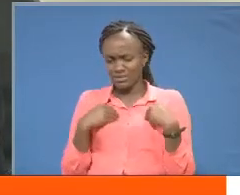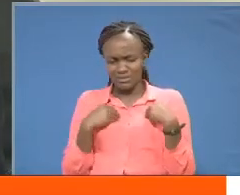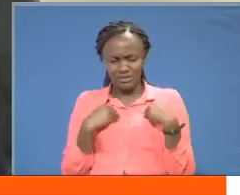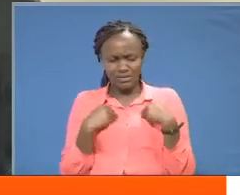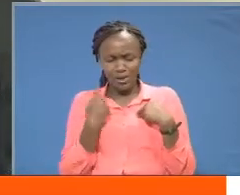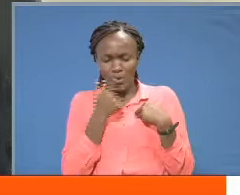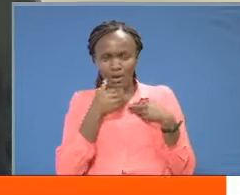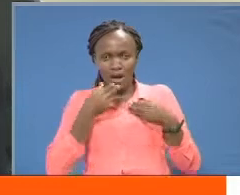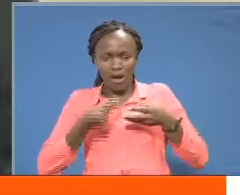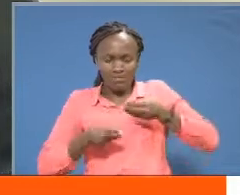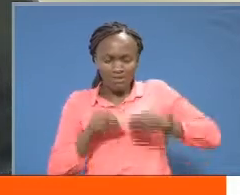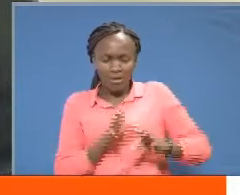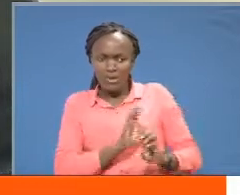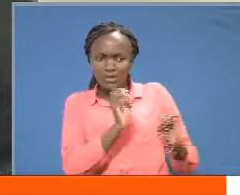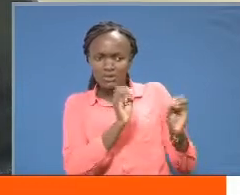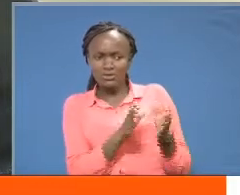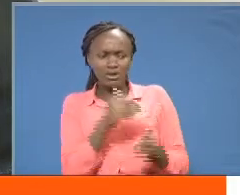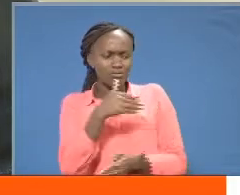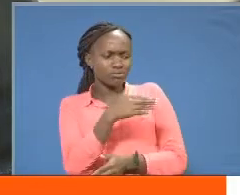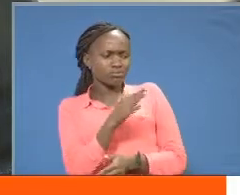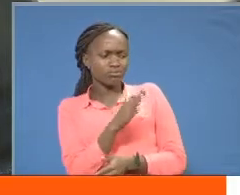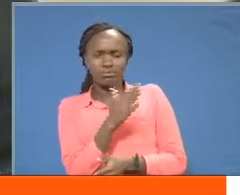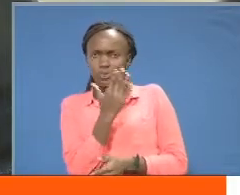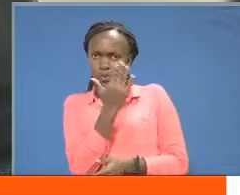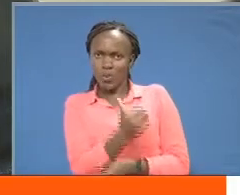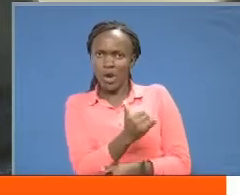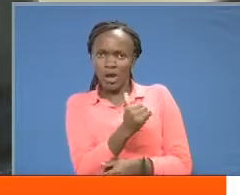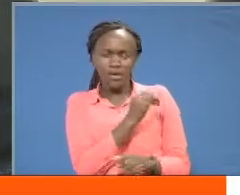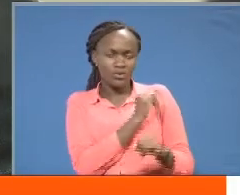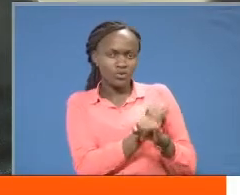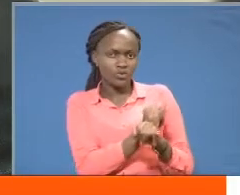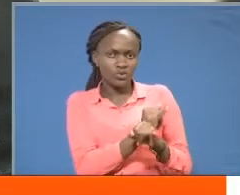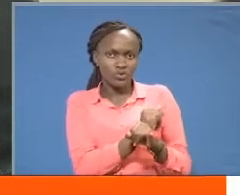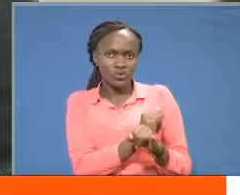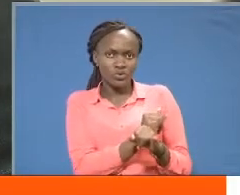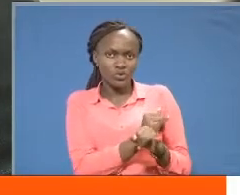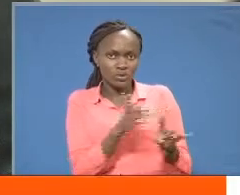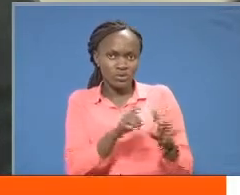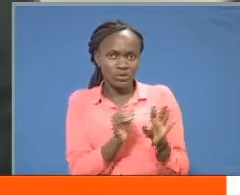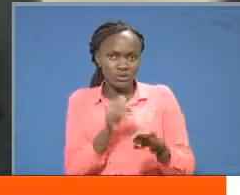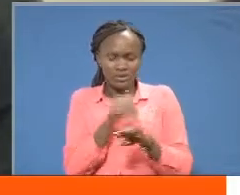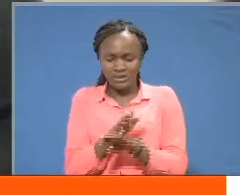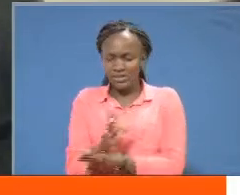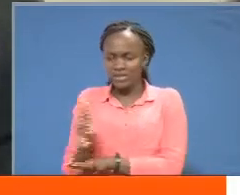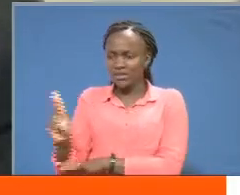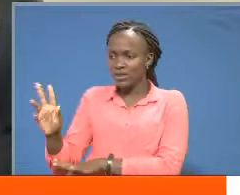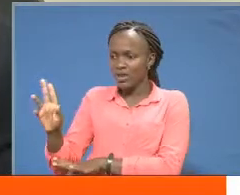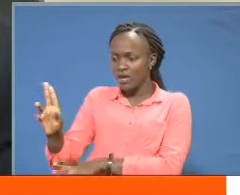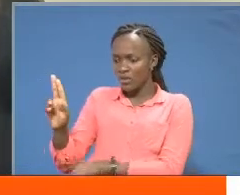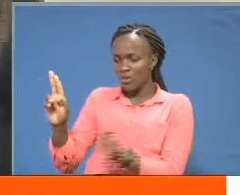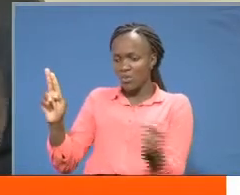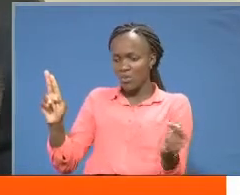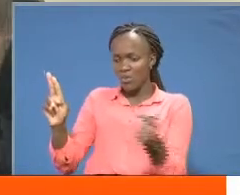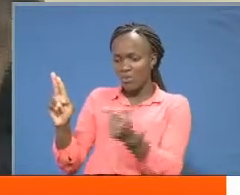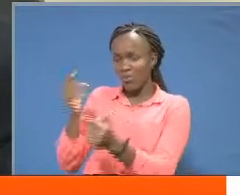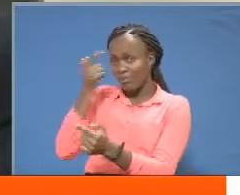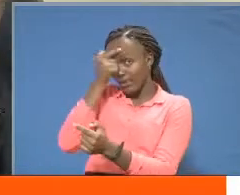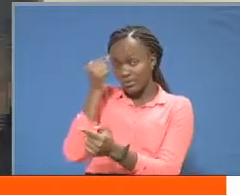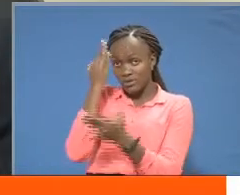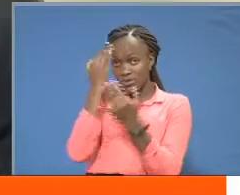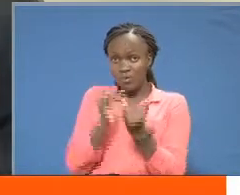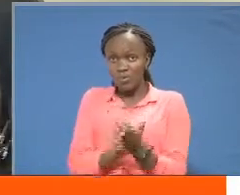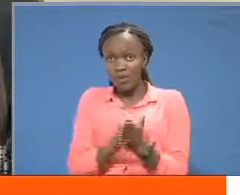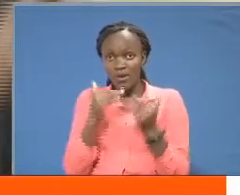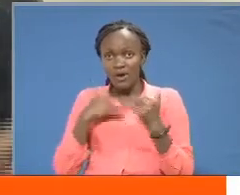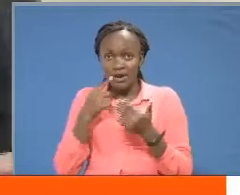with a disability into their institution and refer them to kenyata university simply because they